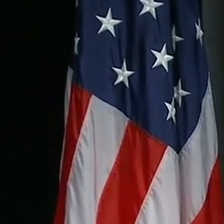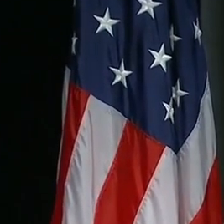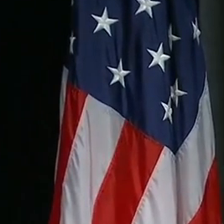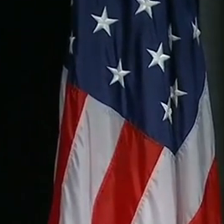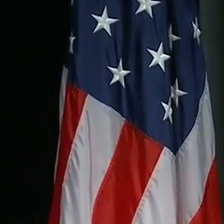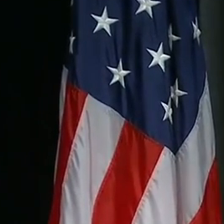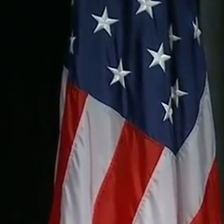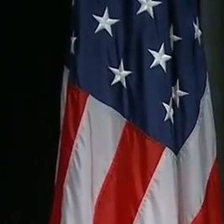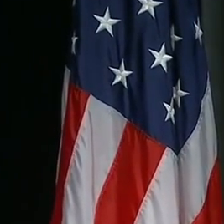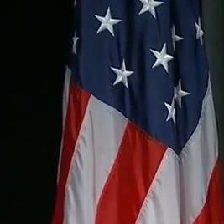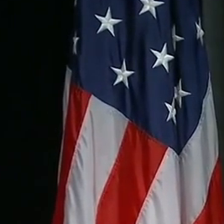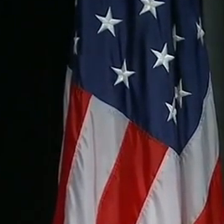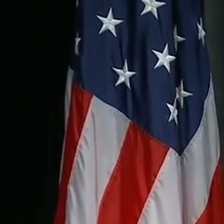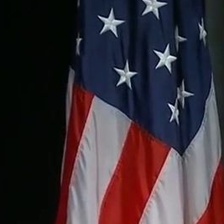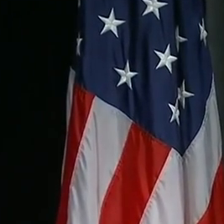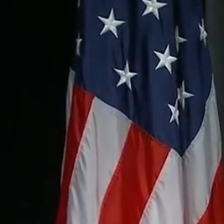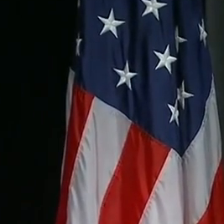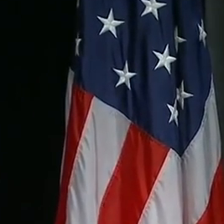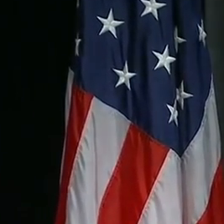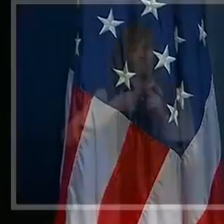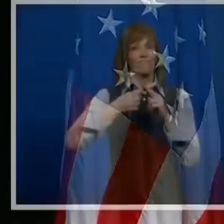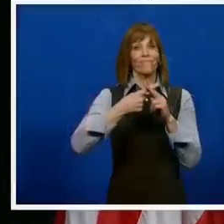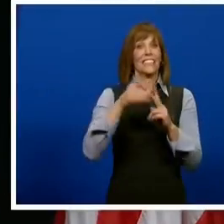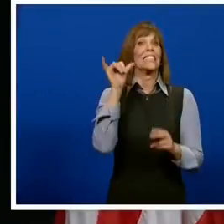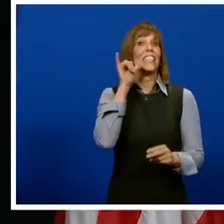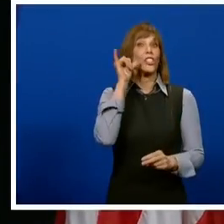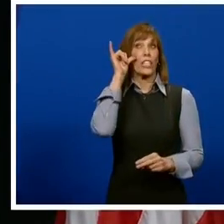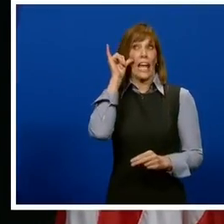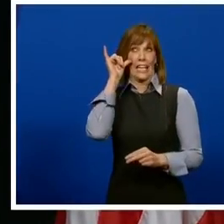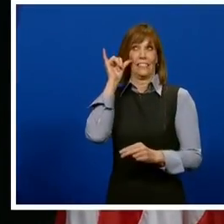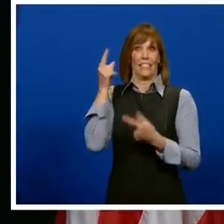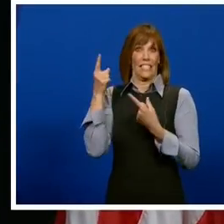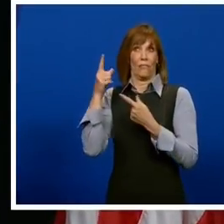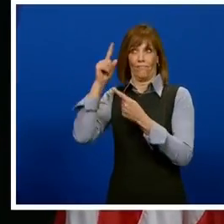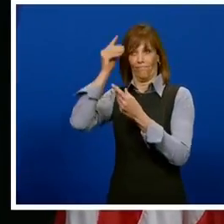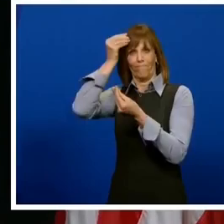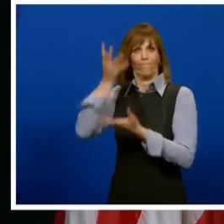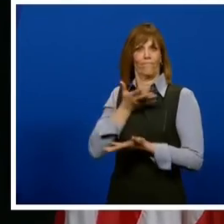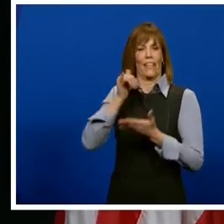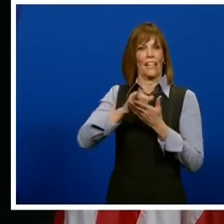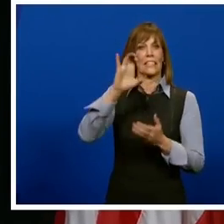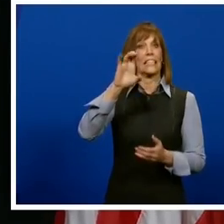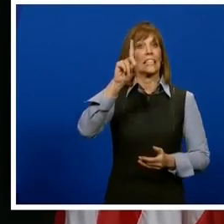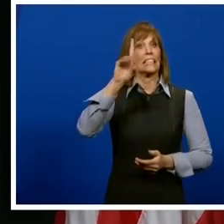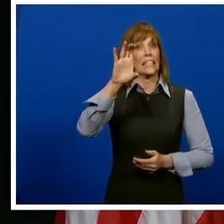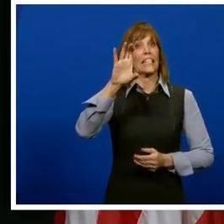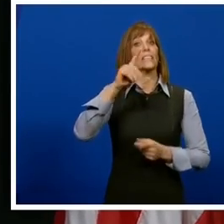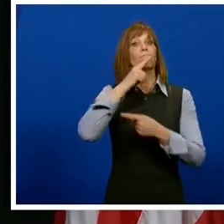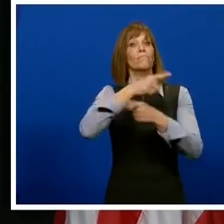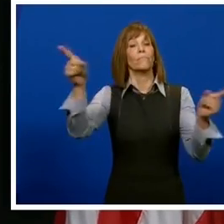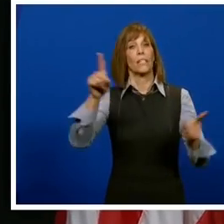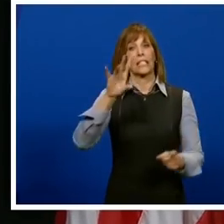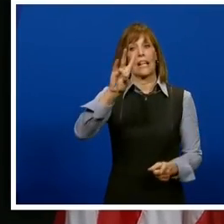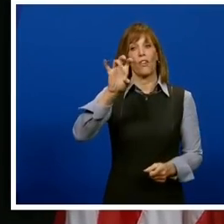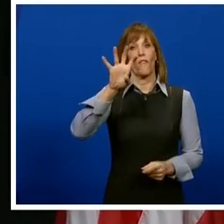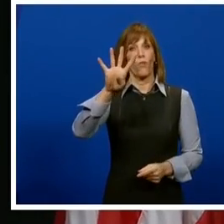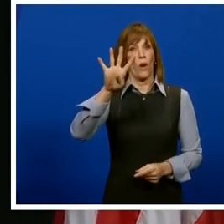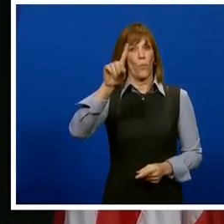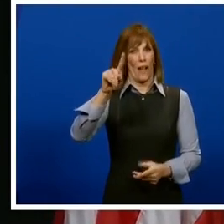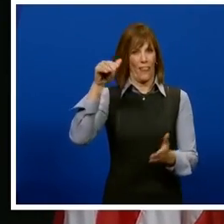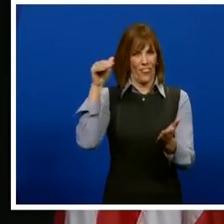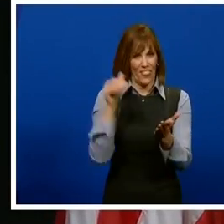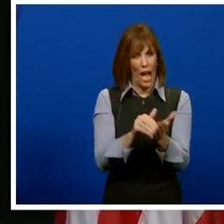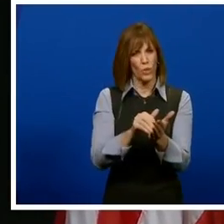We'll go ahead and get started as of yesterday, the CDC reported that nearly 741,000